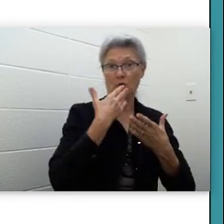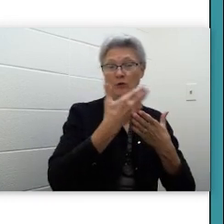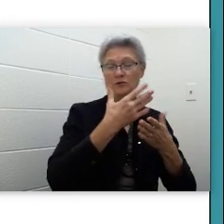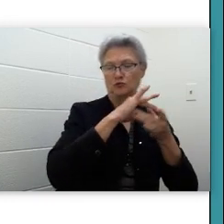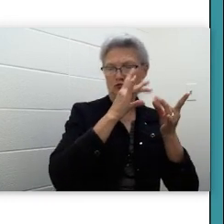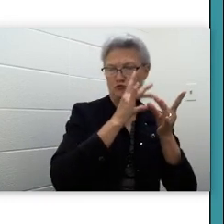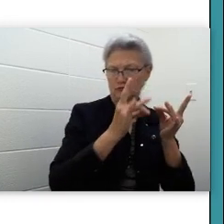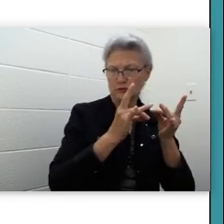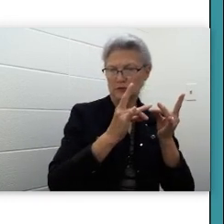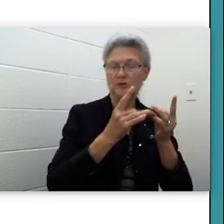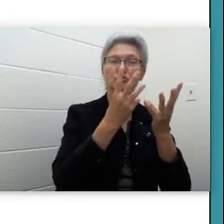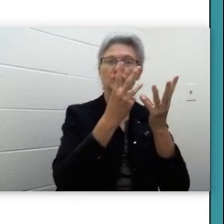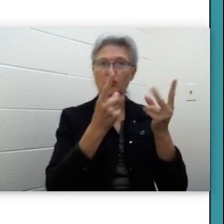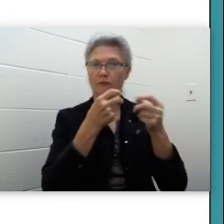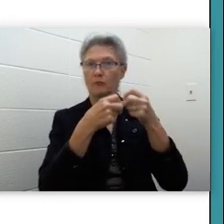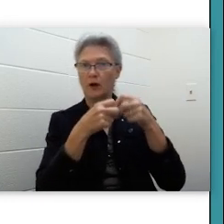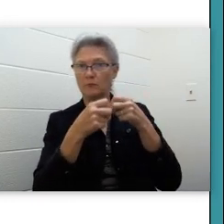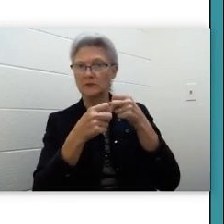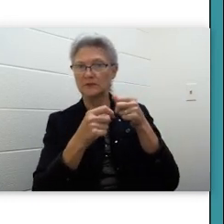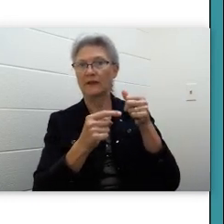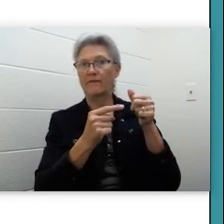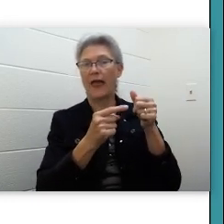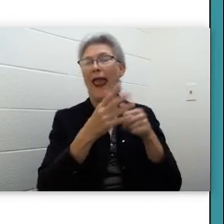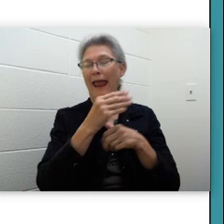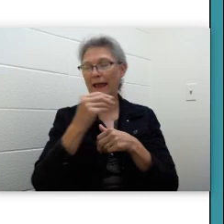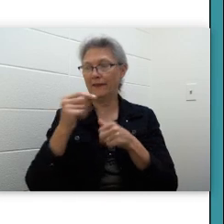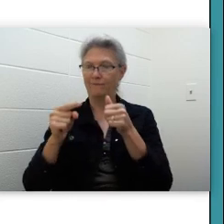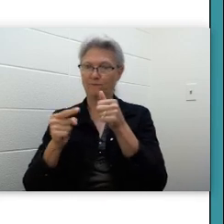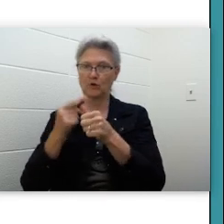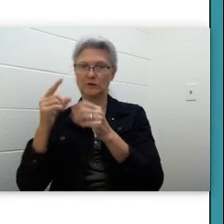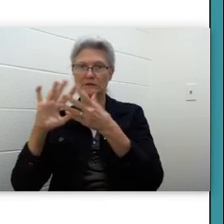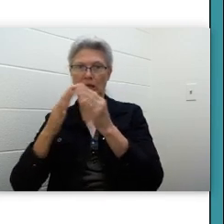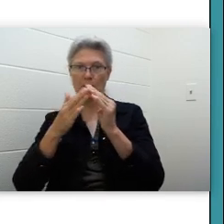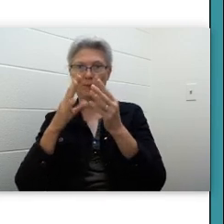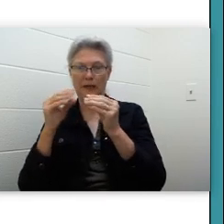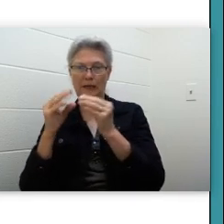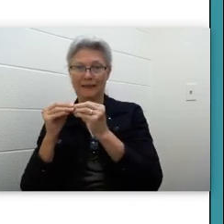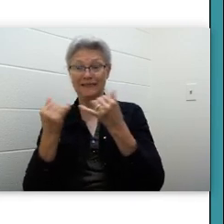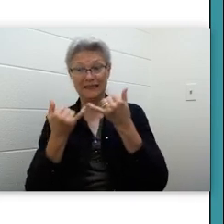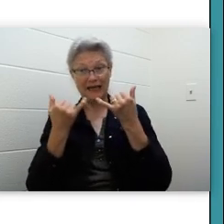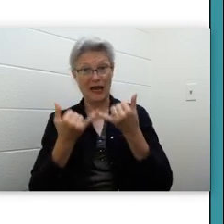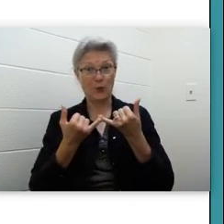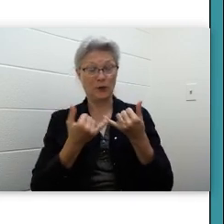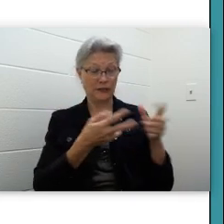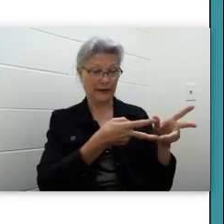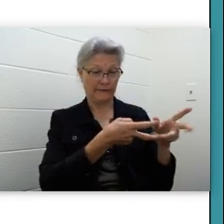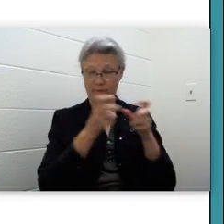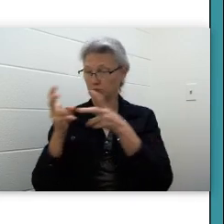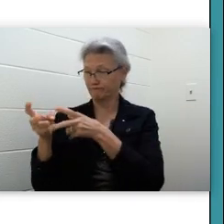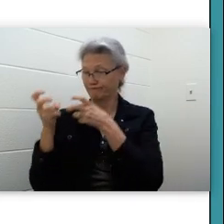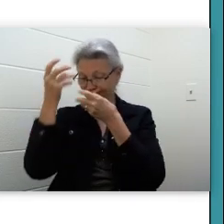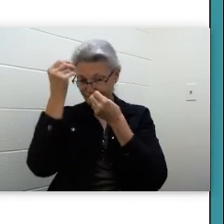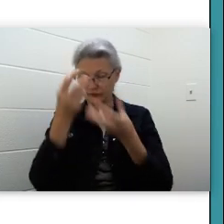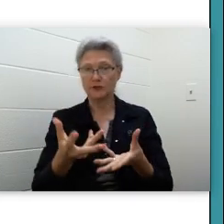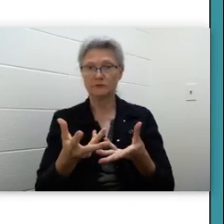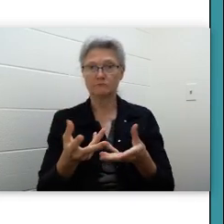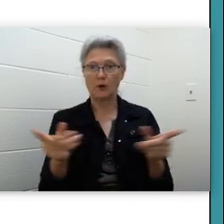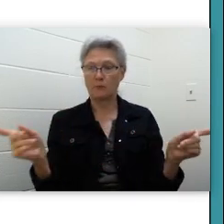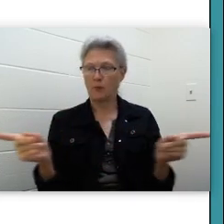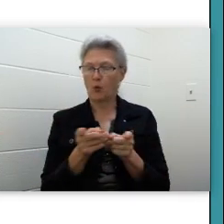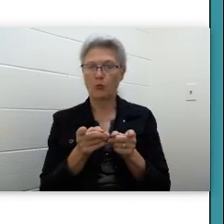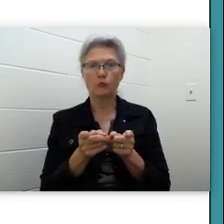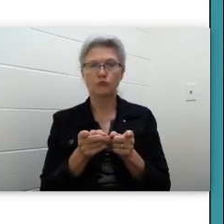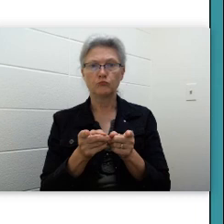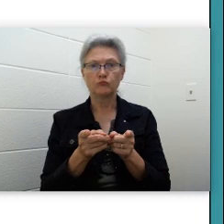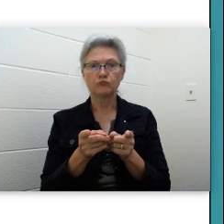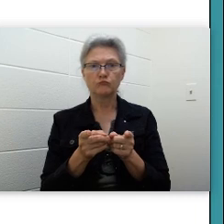stories. We've read Solving Problems in the First Town Meeting and today we're going to actually take information in both texts and